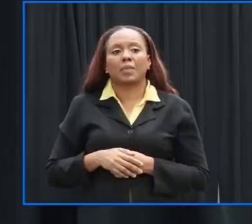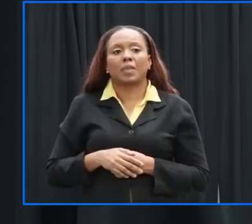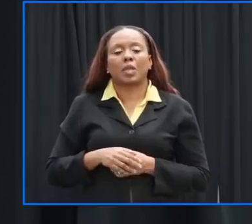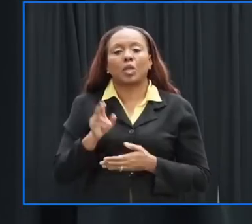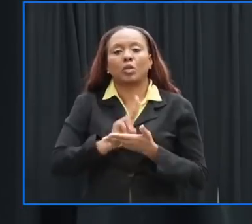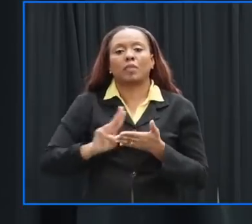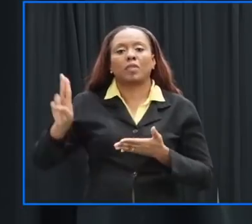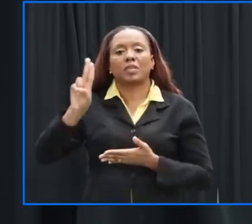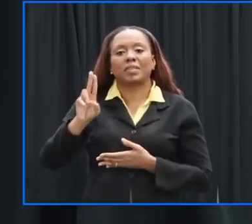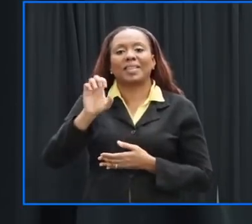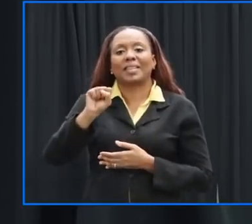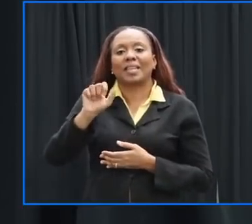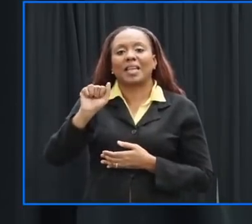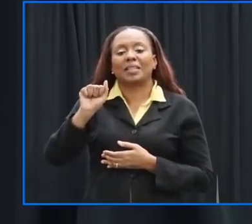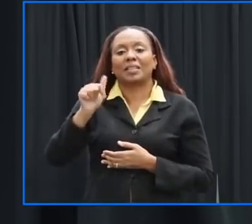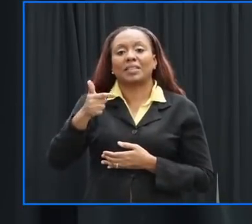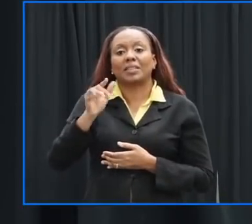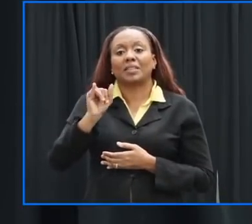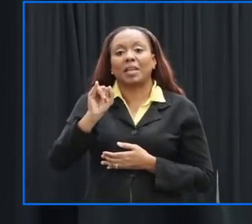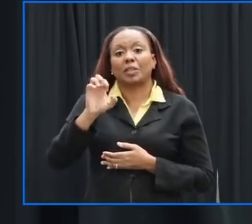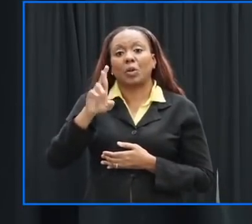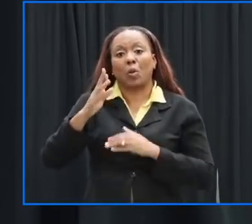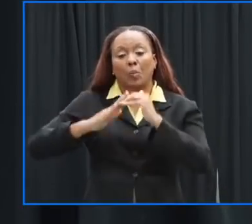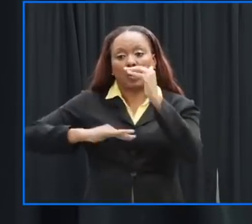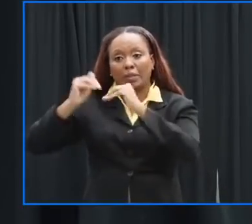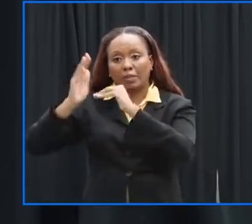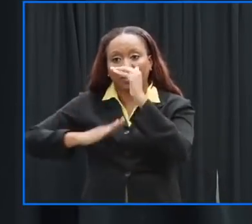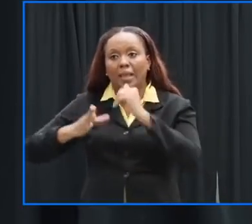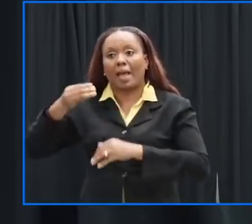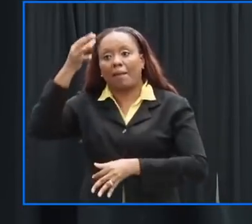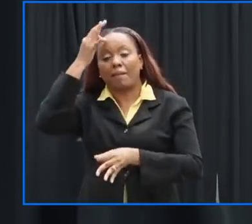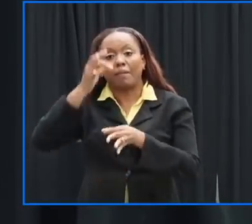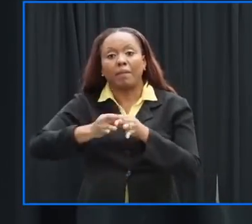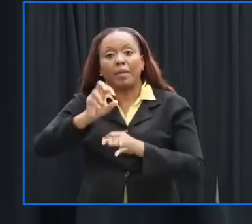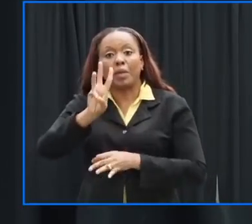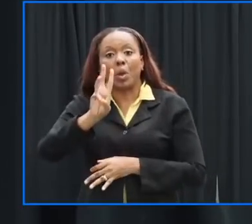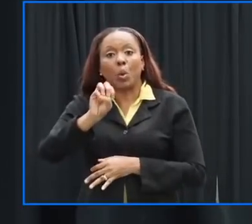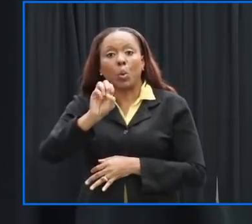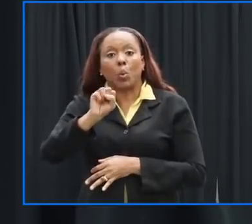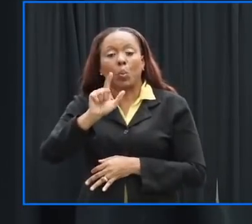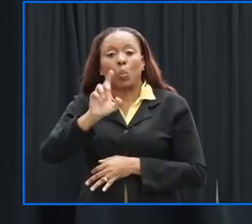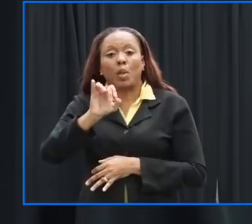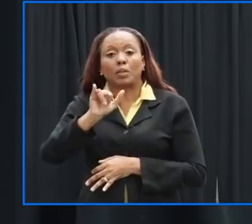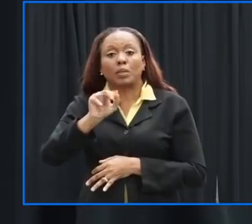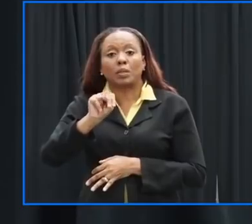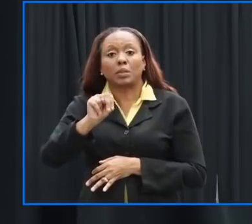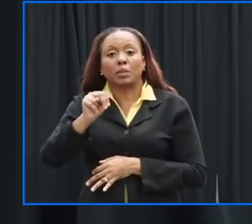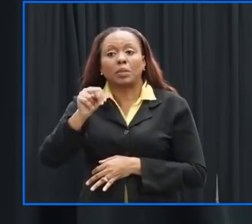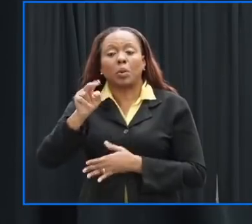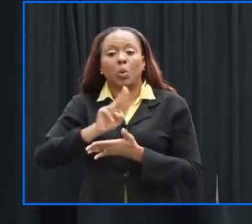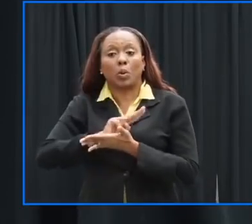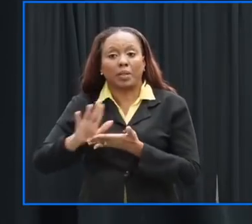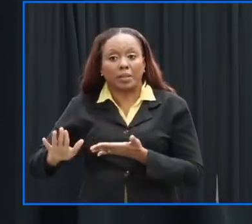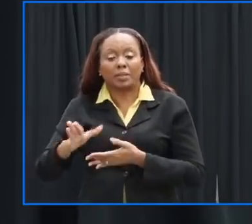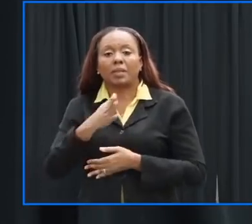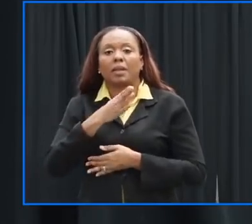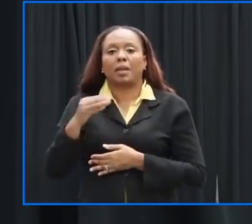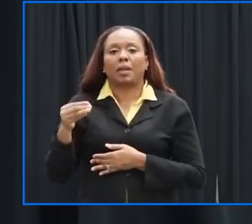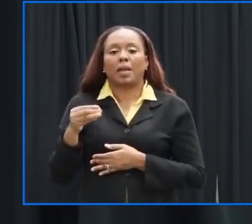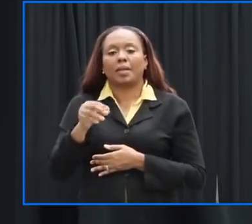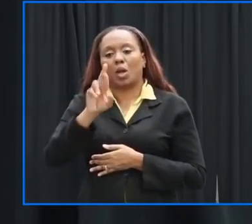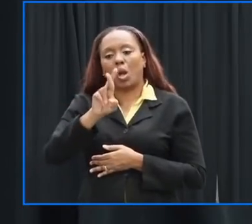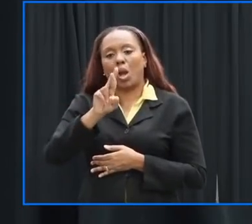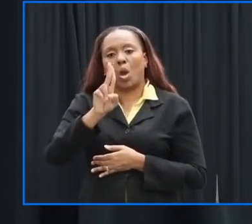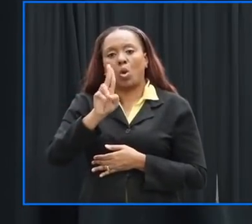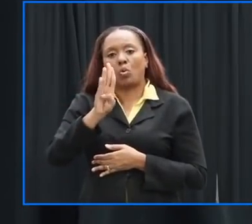core building faith wesley and holiness church and in philip we have the ruby nazarene church these are the new ones that would